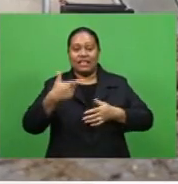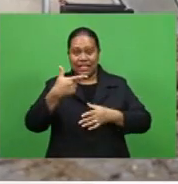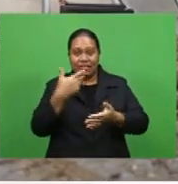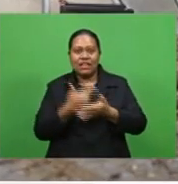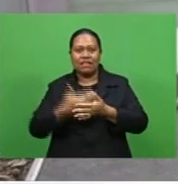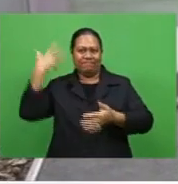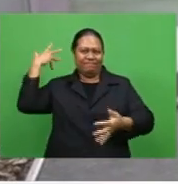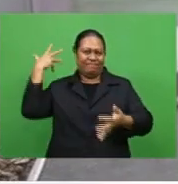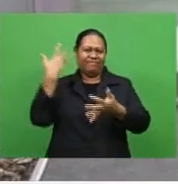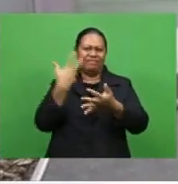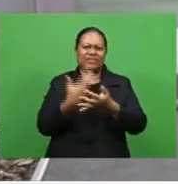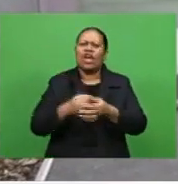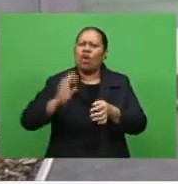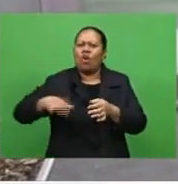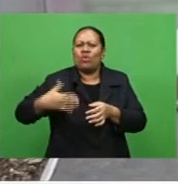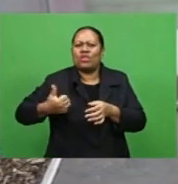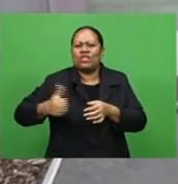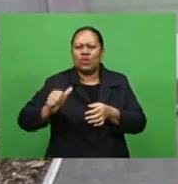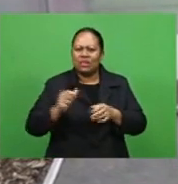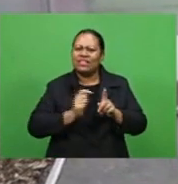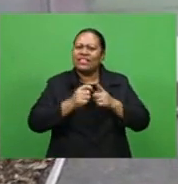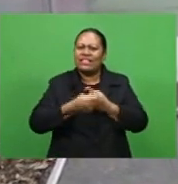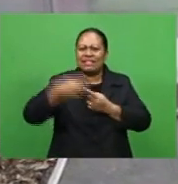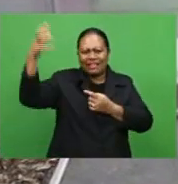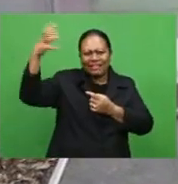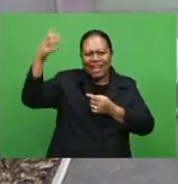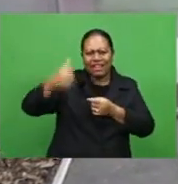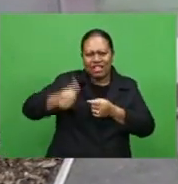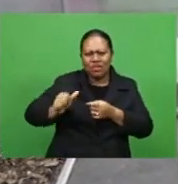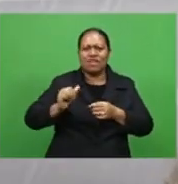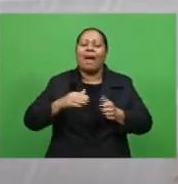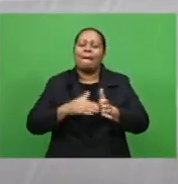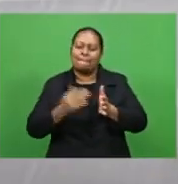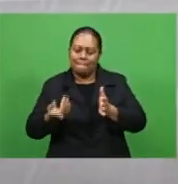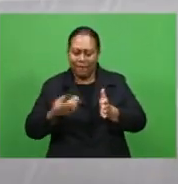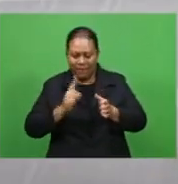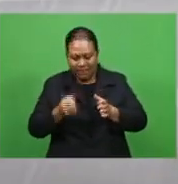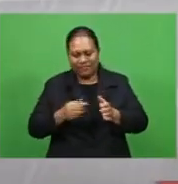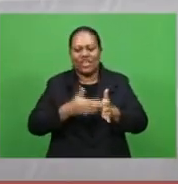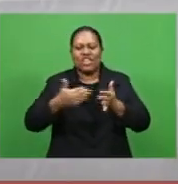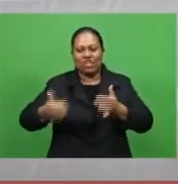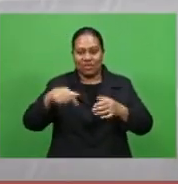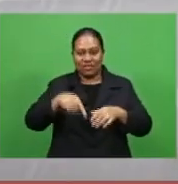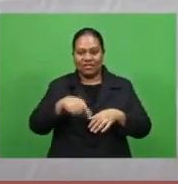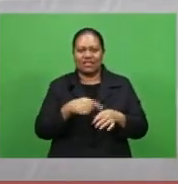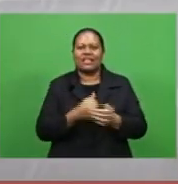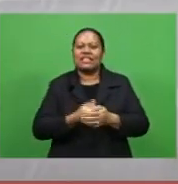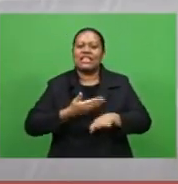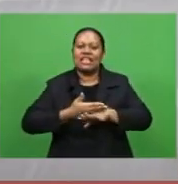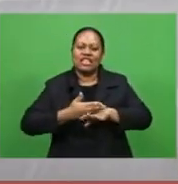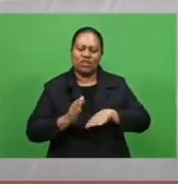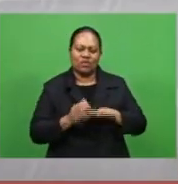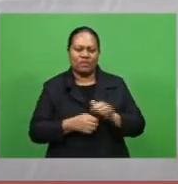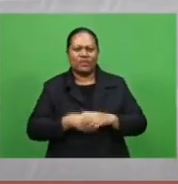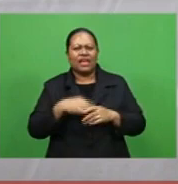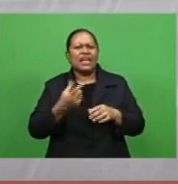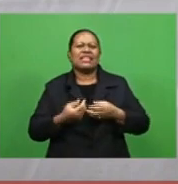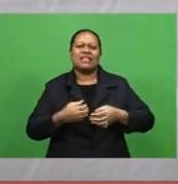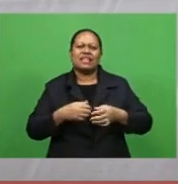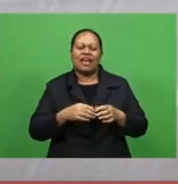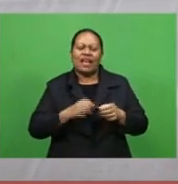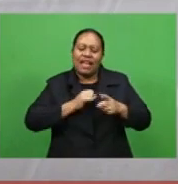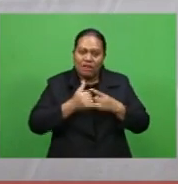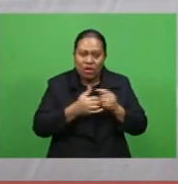traditional sun drying method they have switched to using this unit first it's environmentally safe and friendly